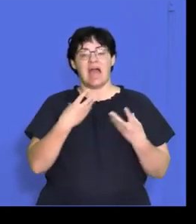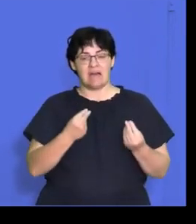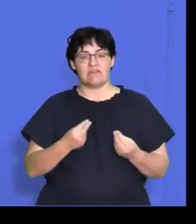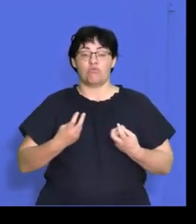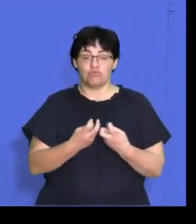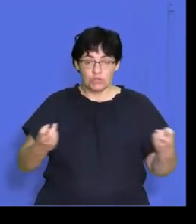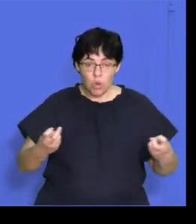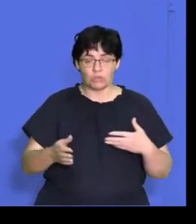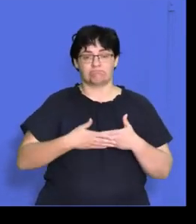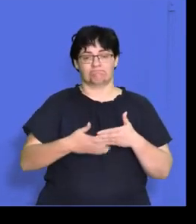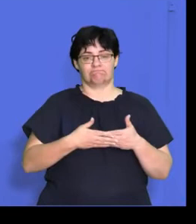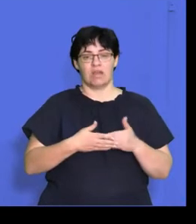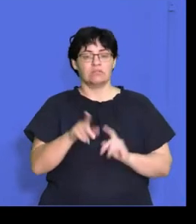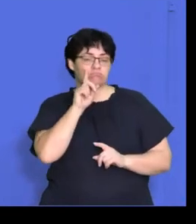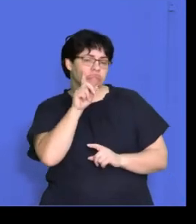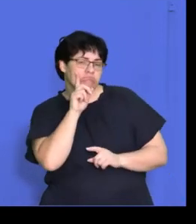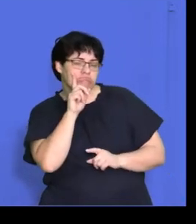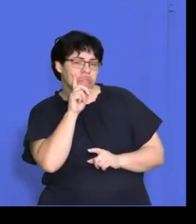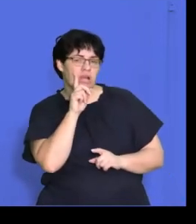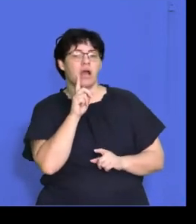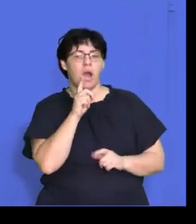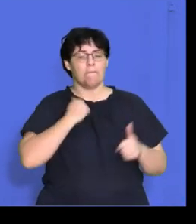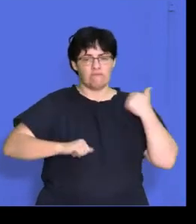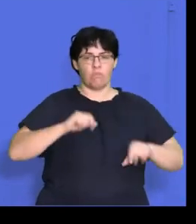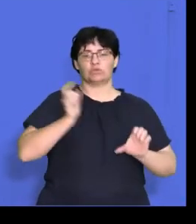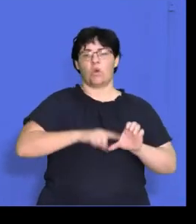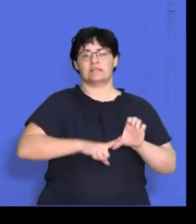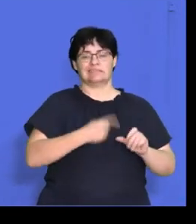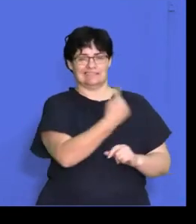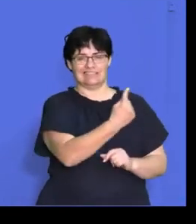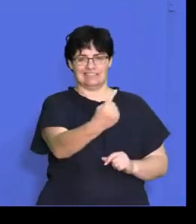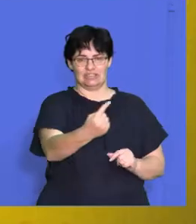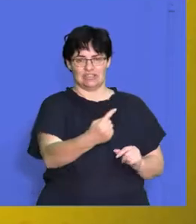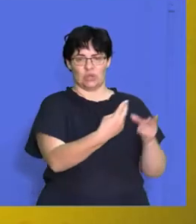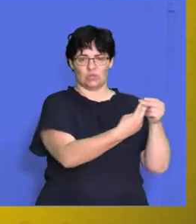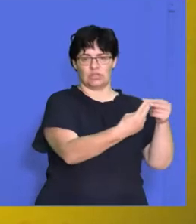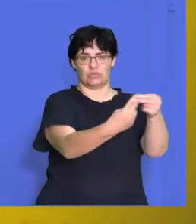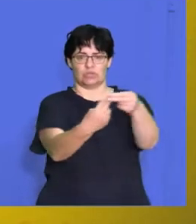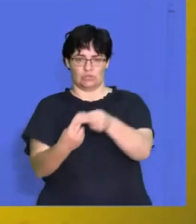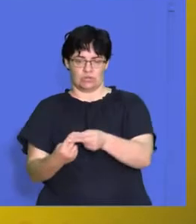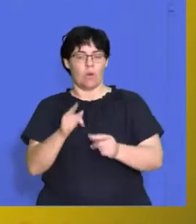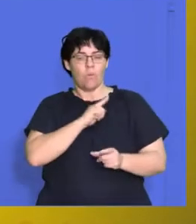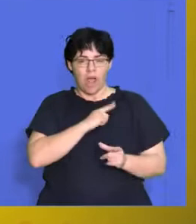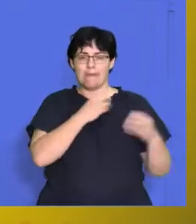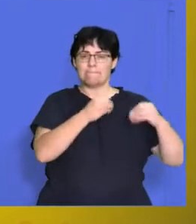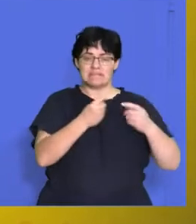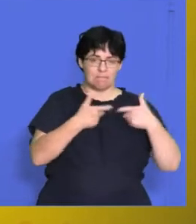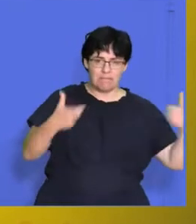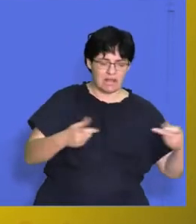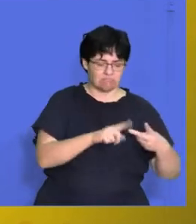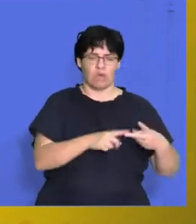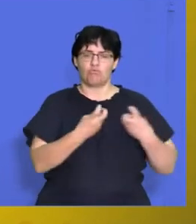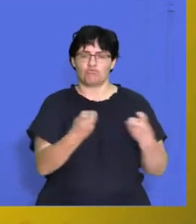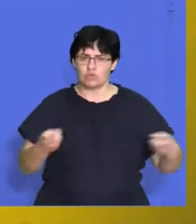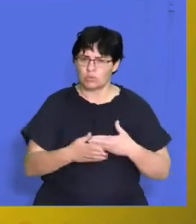resources to check on quality performance in each unit because now they are a bigger business they've got more resources so maybe